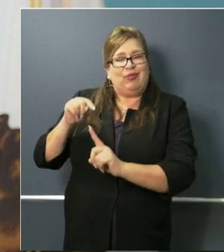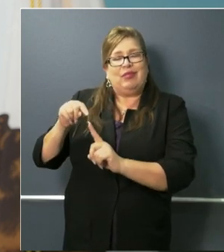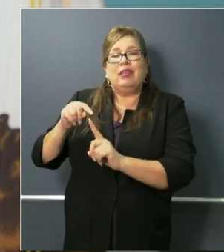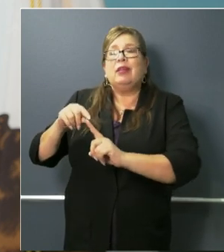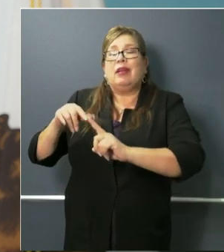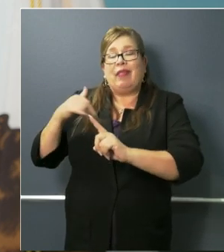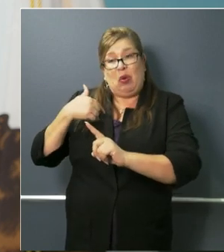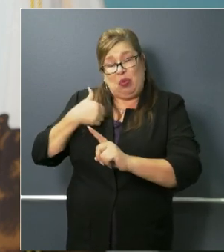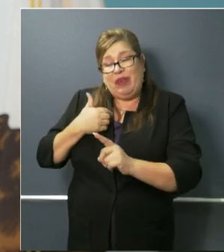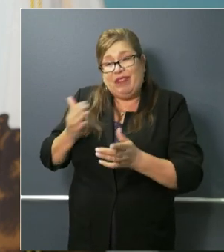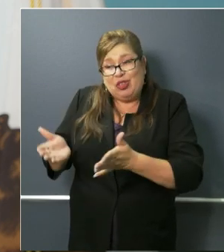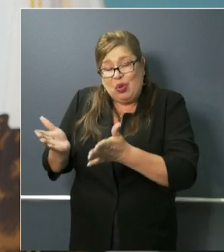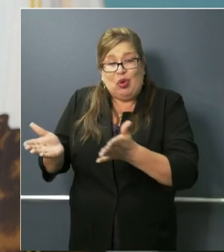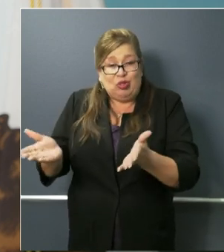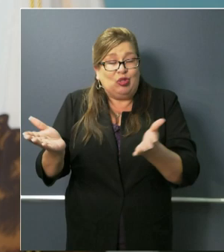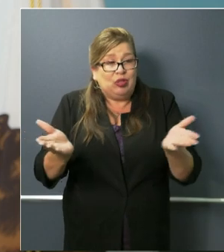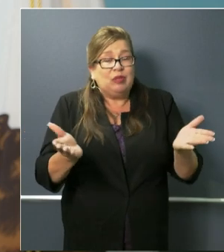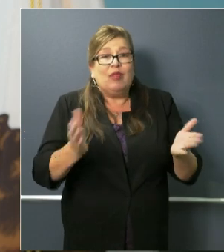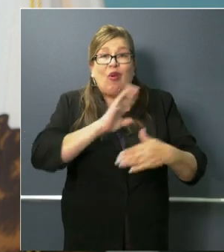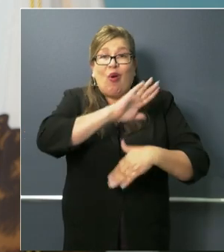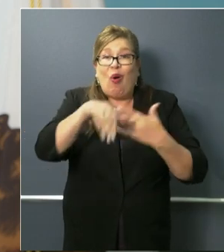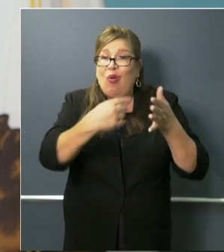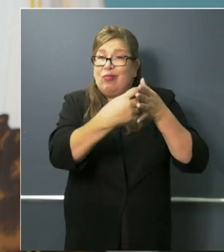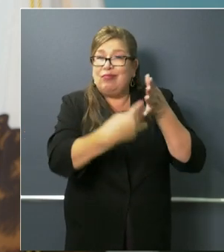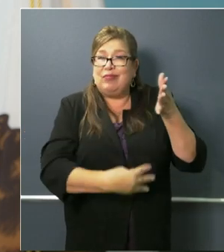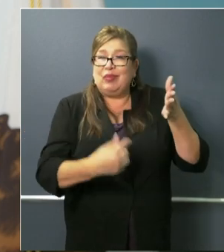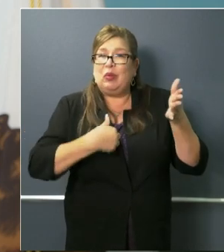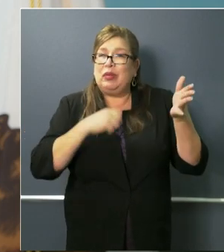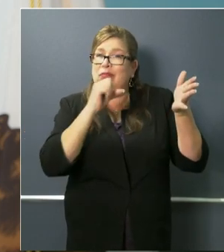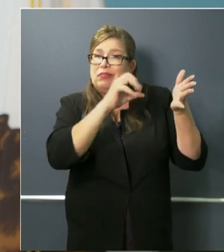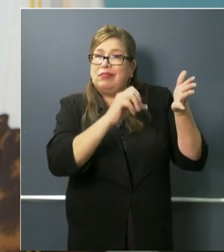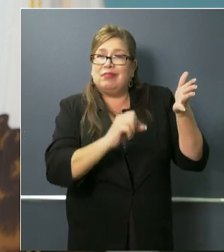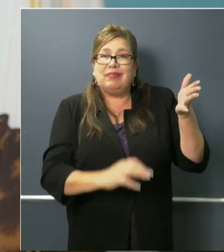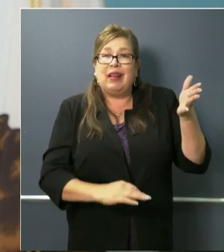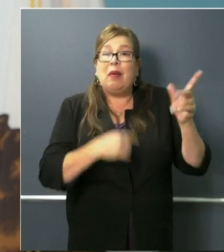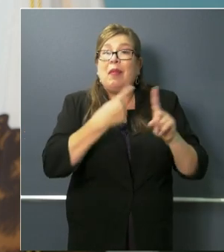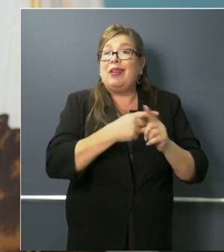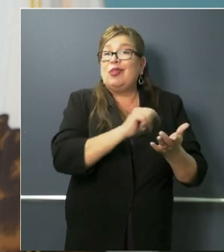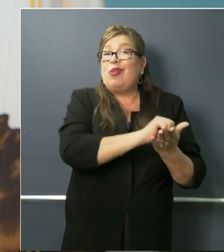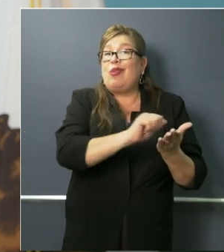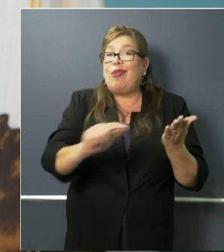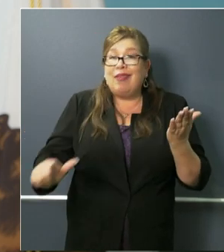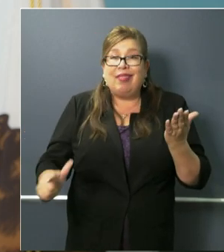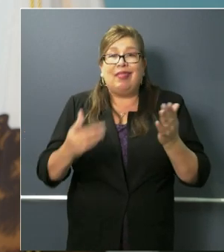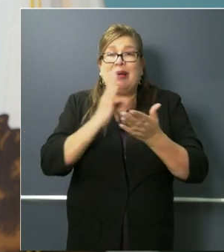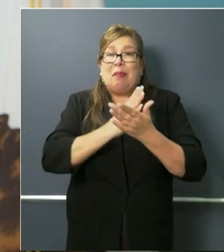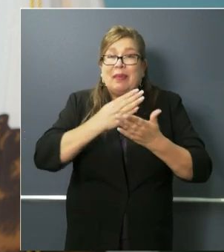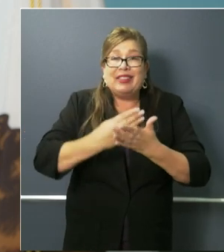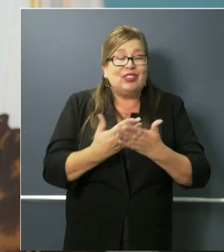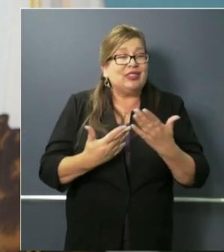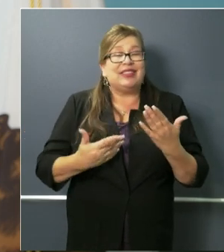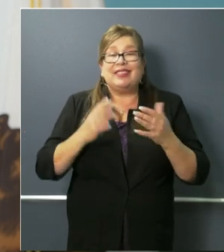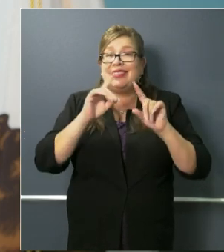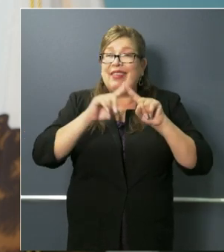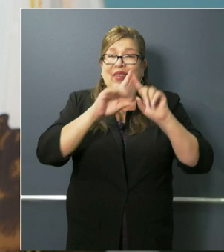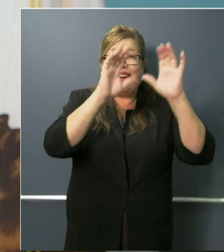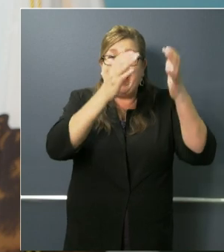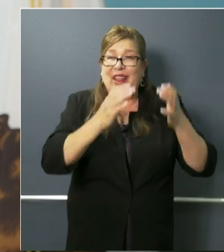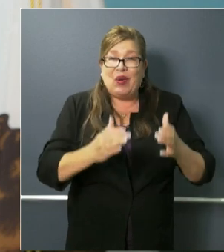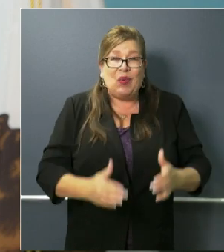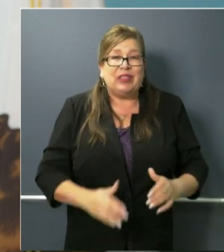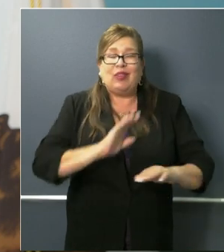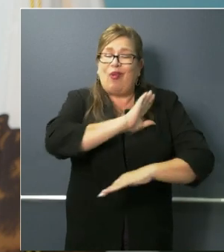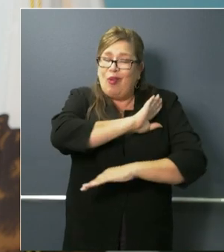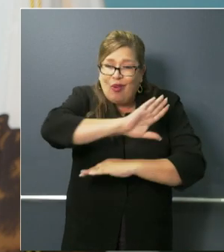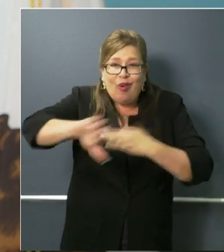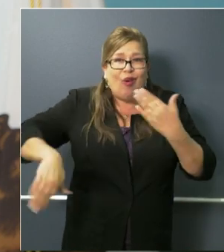we're promoting all of that and more cross panoply of budget asks and considerations and categories all of that